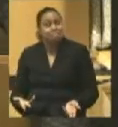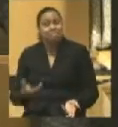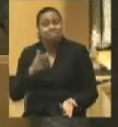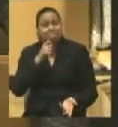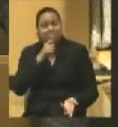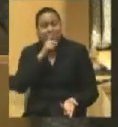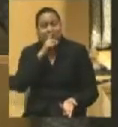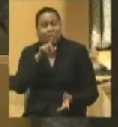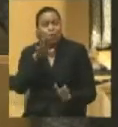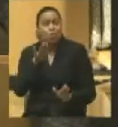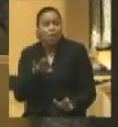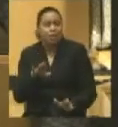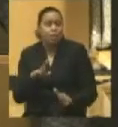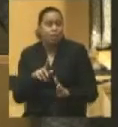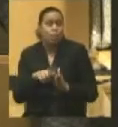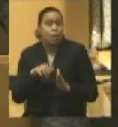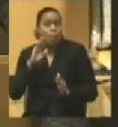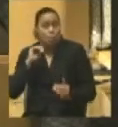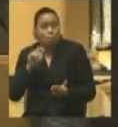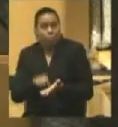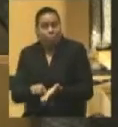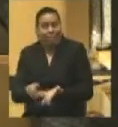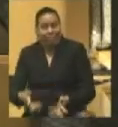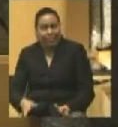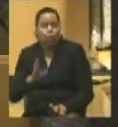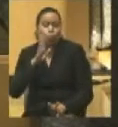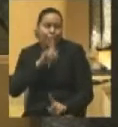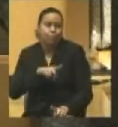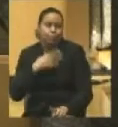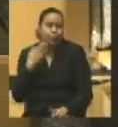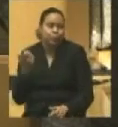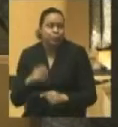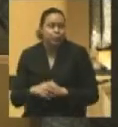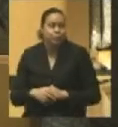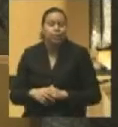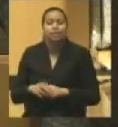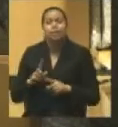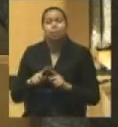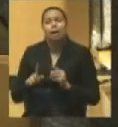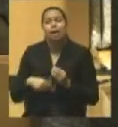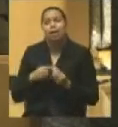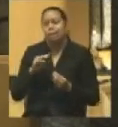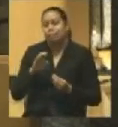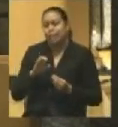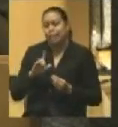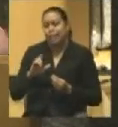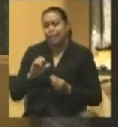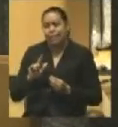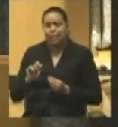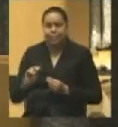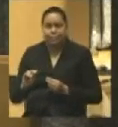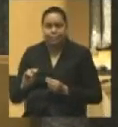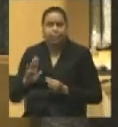as great as I hope it will be soon. But about McClellan's nomination